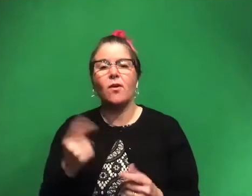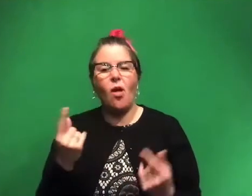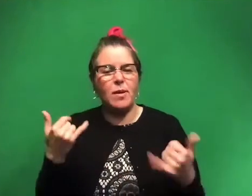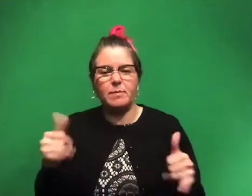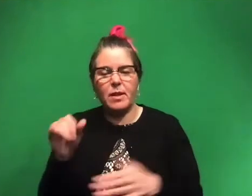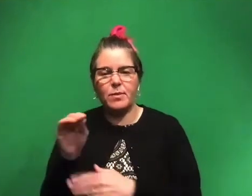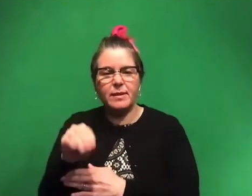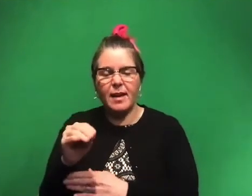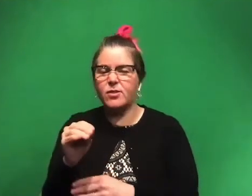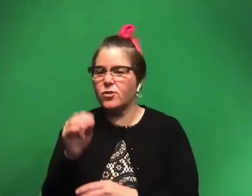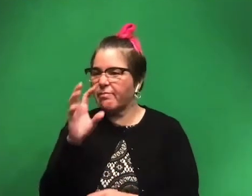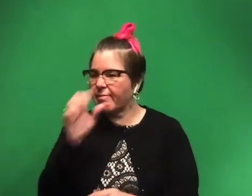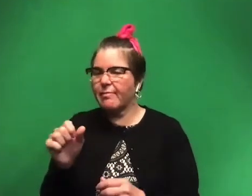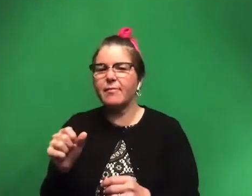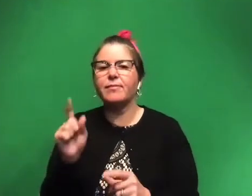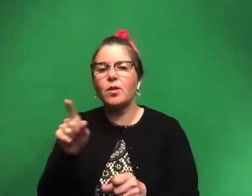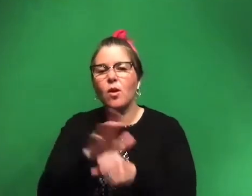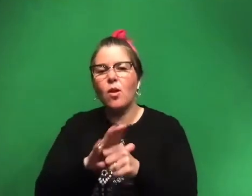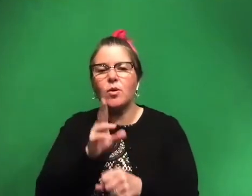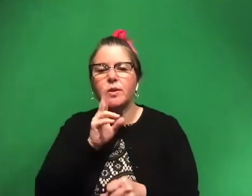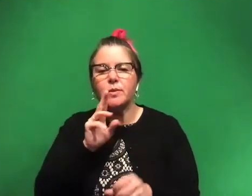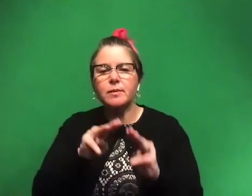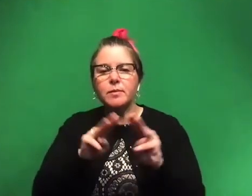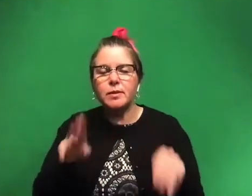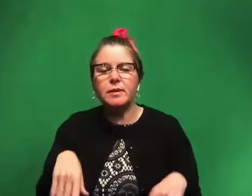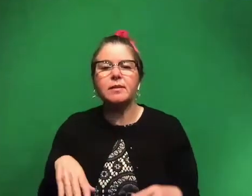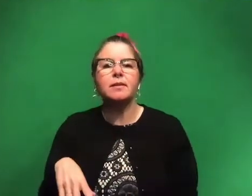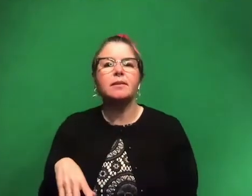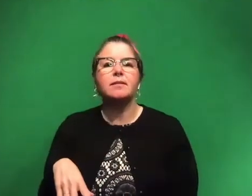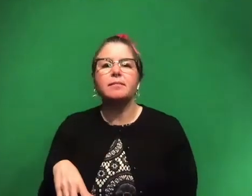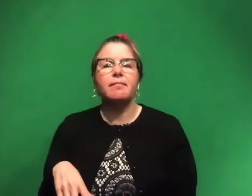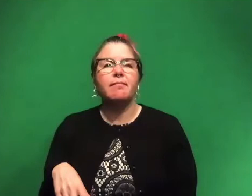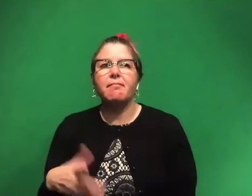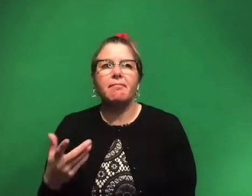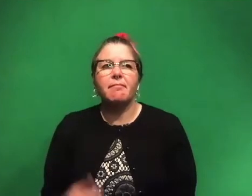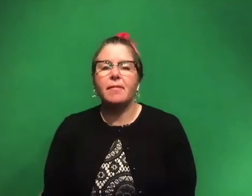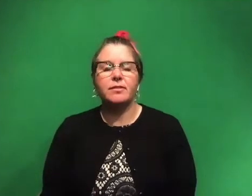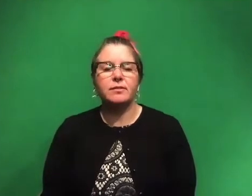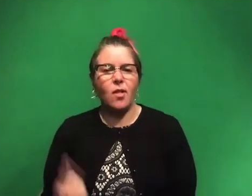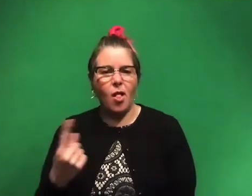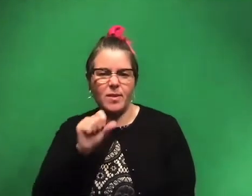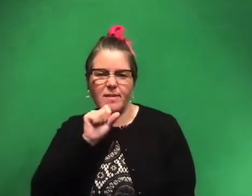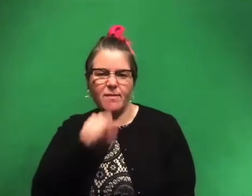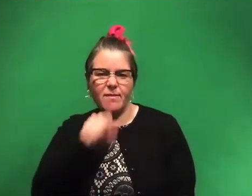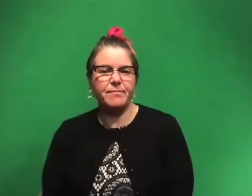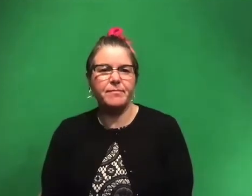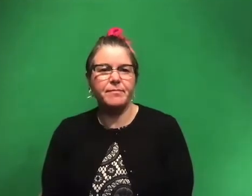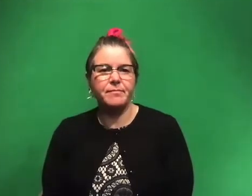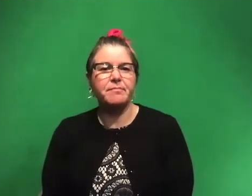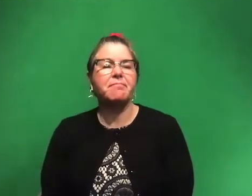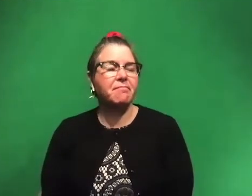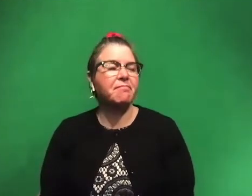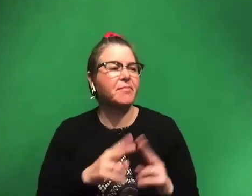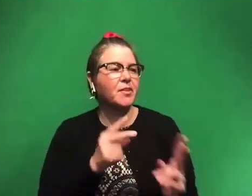been interested, went to the local Houston museum and I, I just, I always loved it. Very cool.